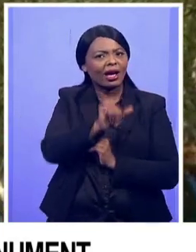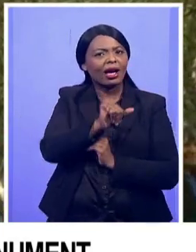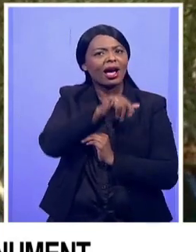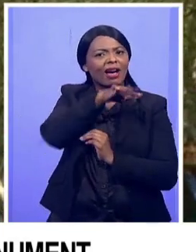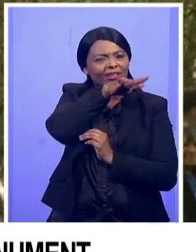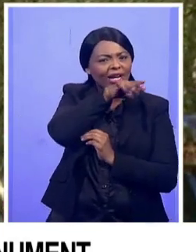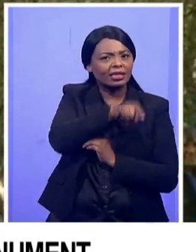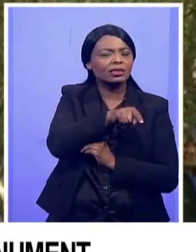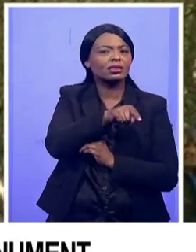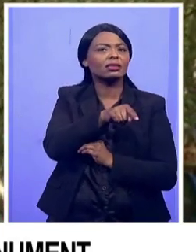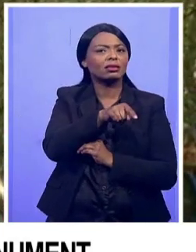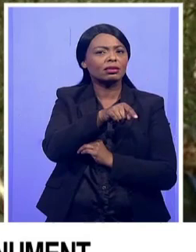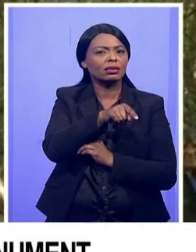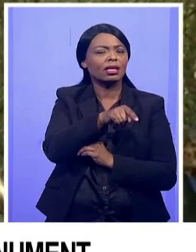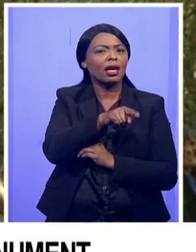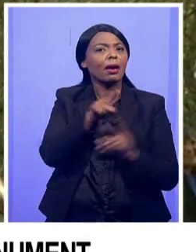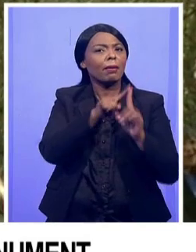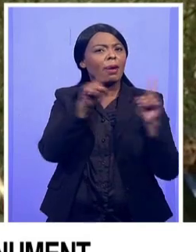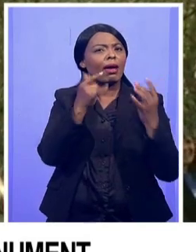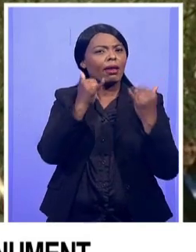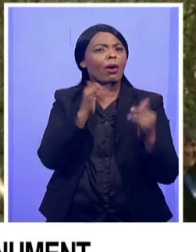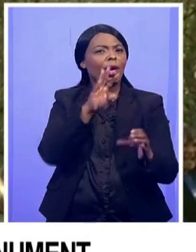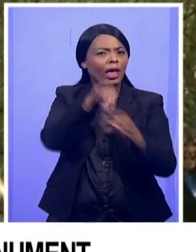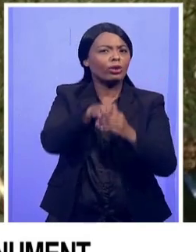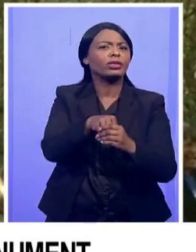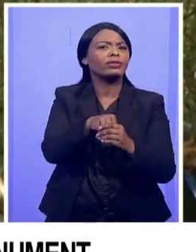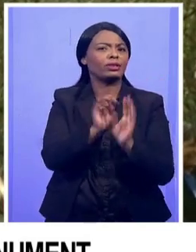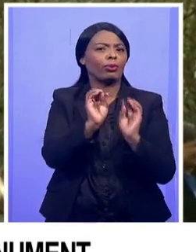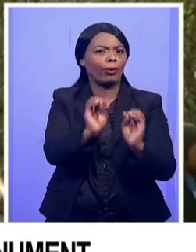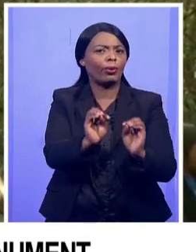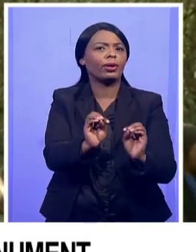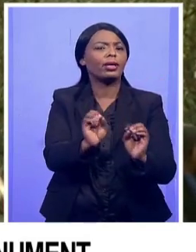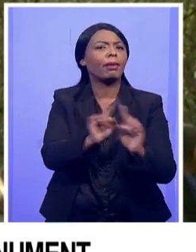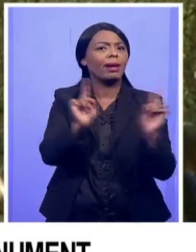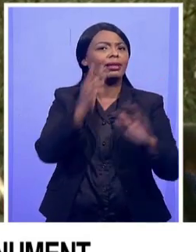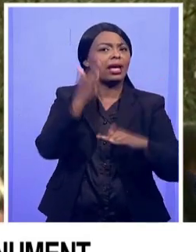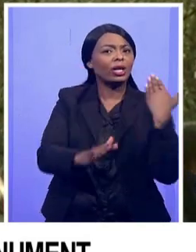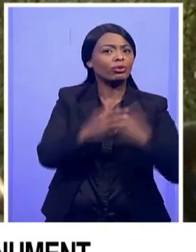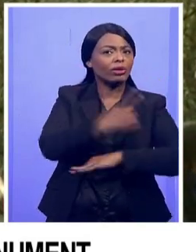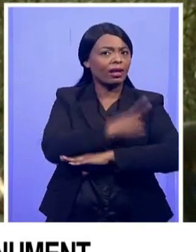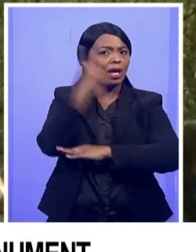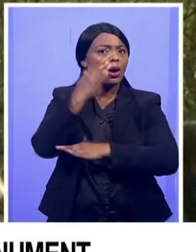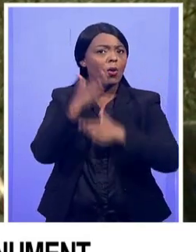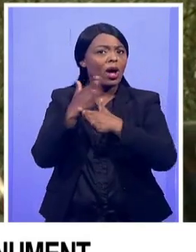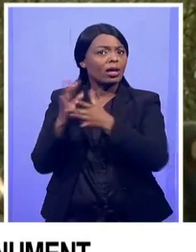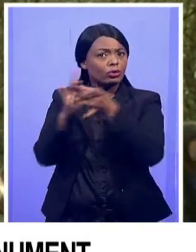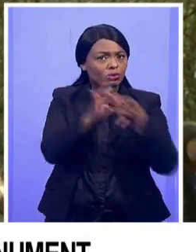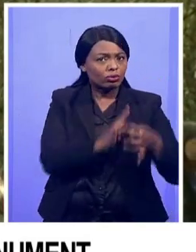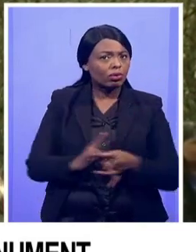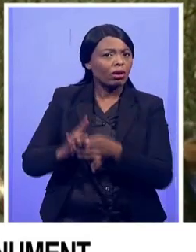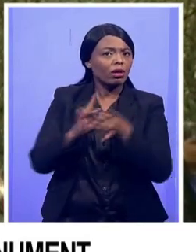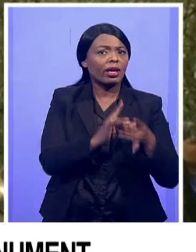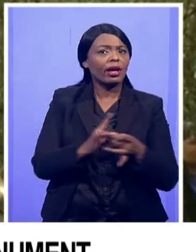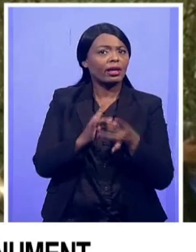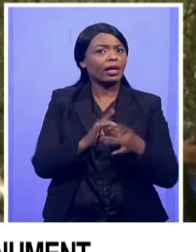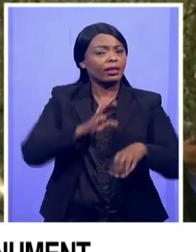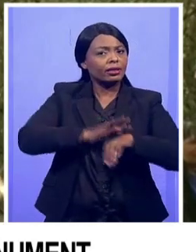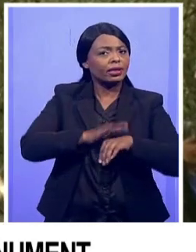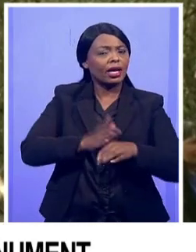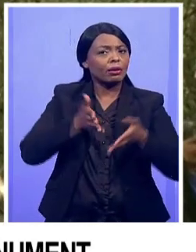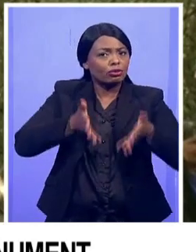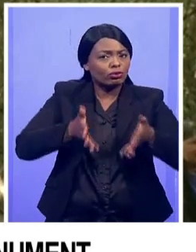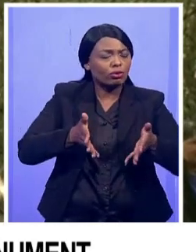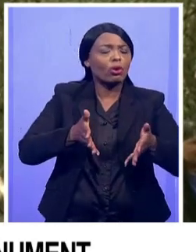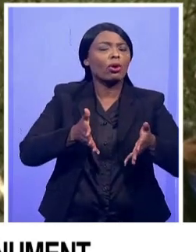obviously. But I'm just thinking that in the end of the day, working together brought us where we are at this moment, and that it's such a special place.